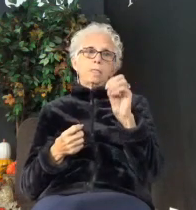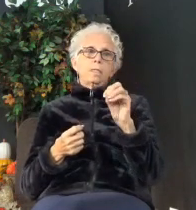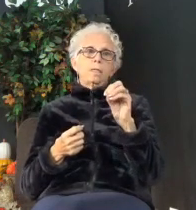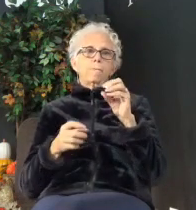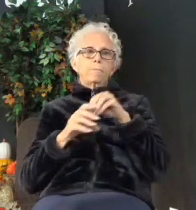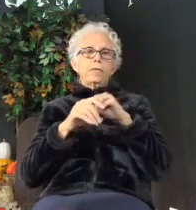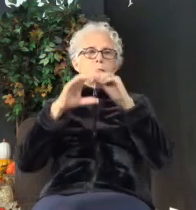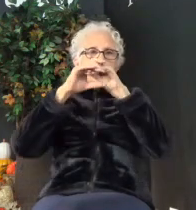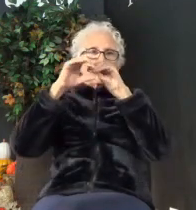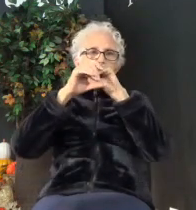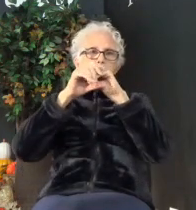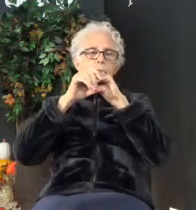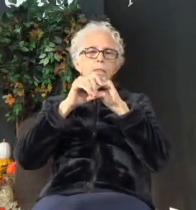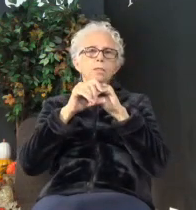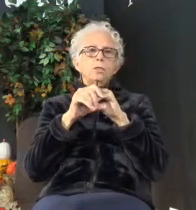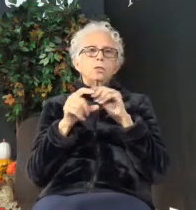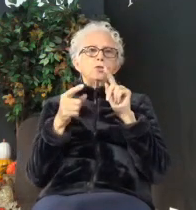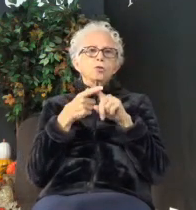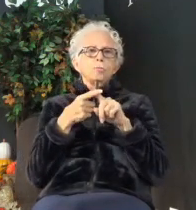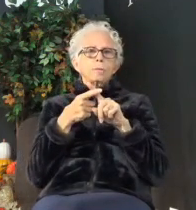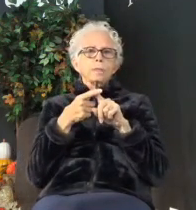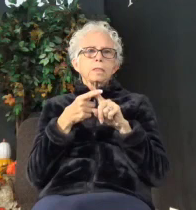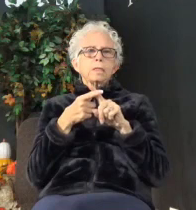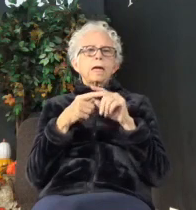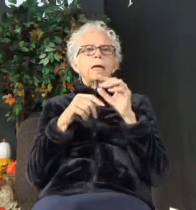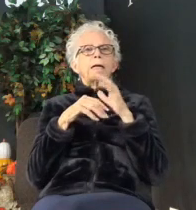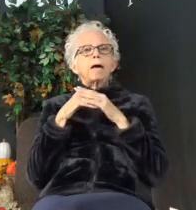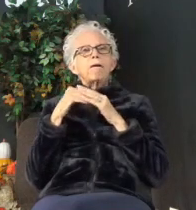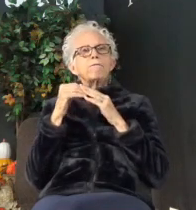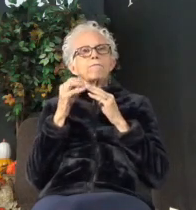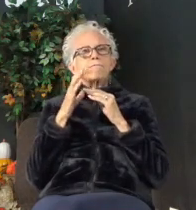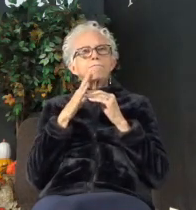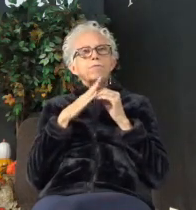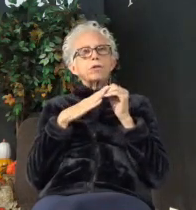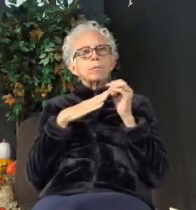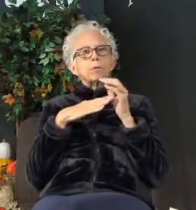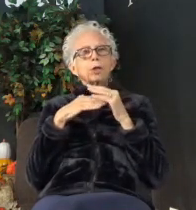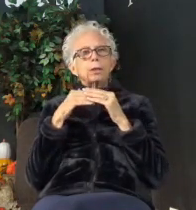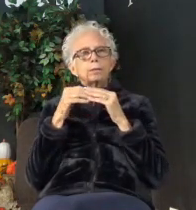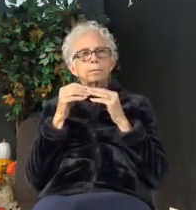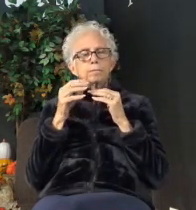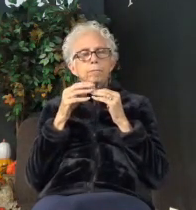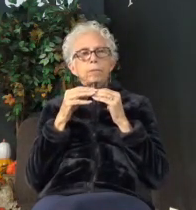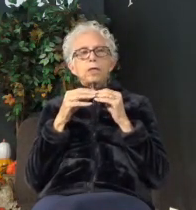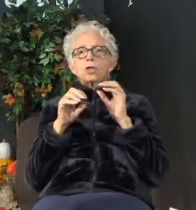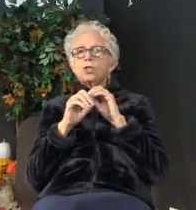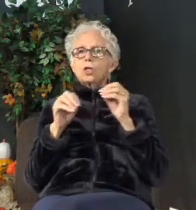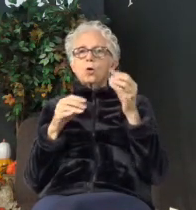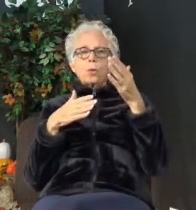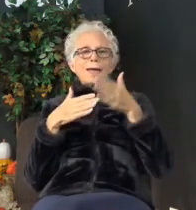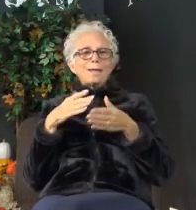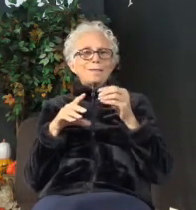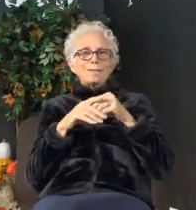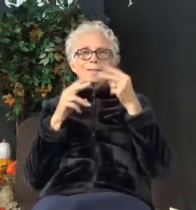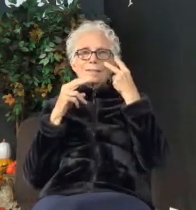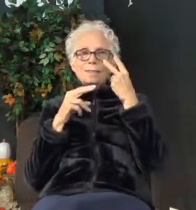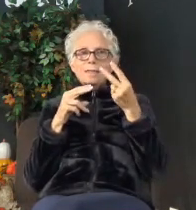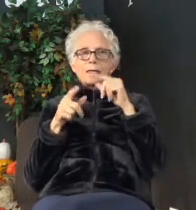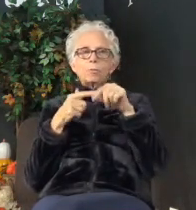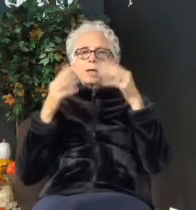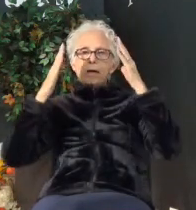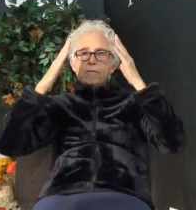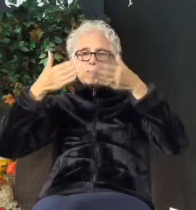in order to be comfortable. There's no end in sight when our focus